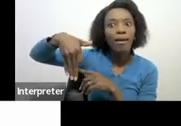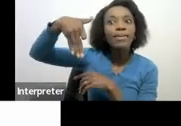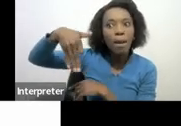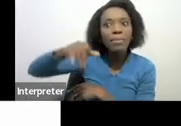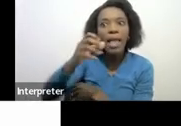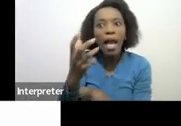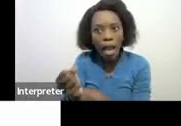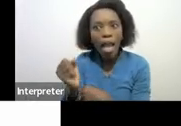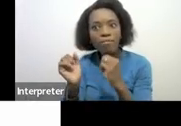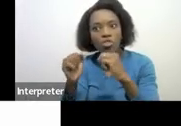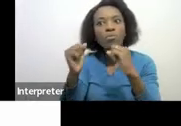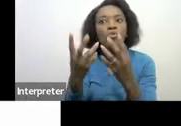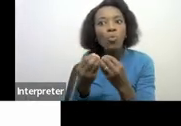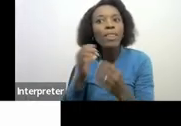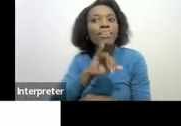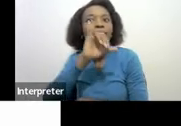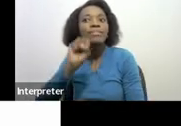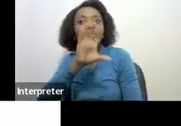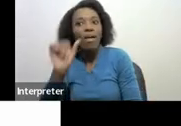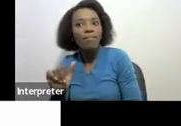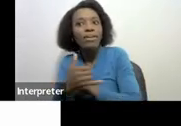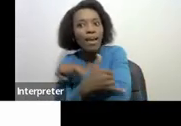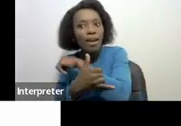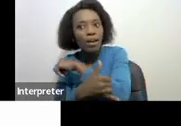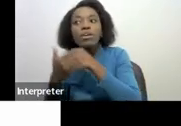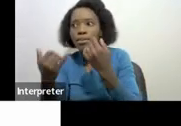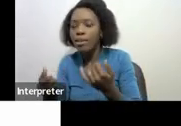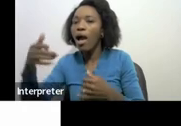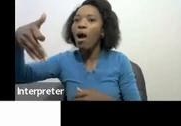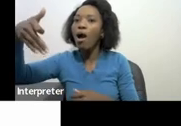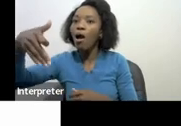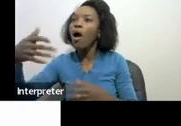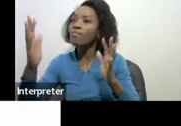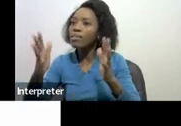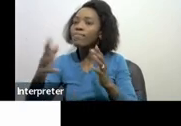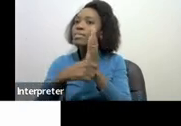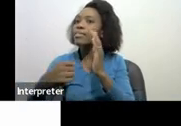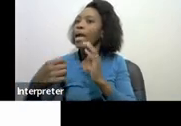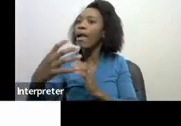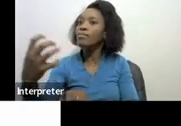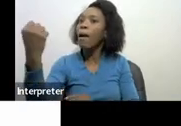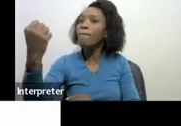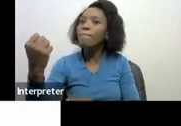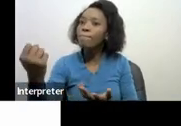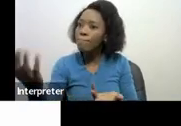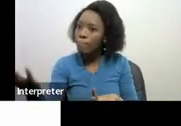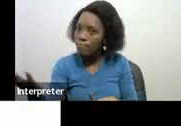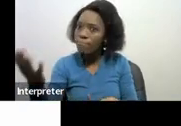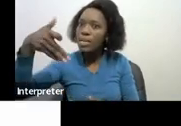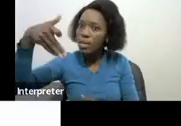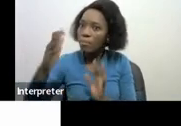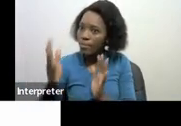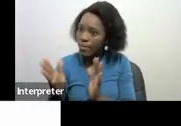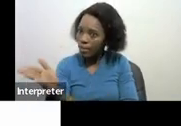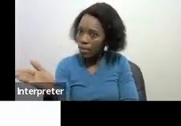bilateral agreement with South Africa and then Namibia they've fulfilled a second portion of your tax on